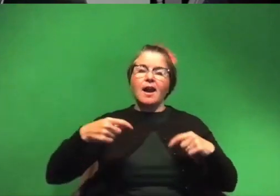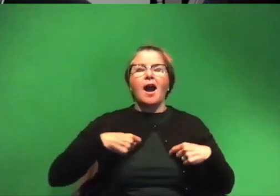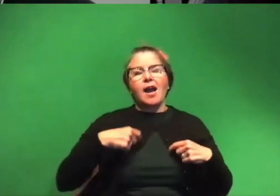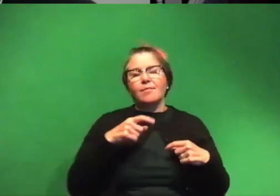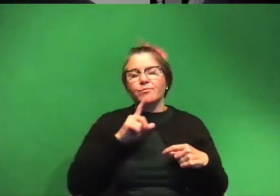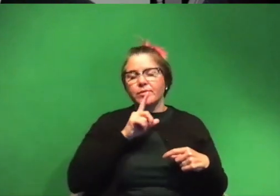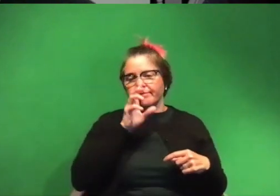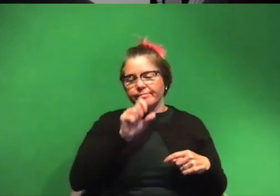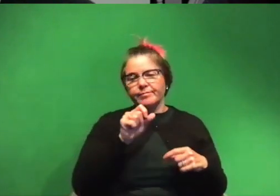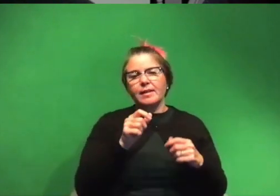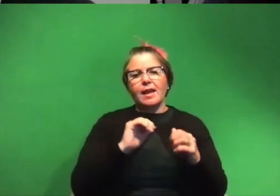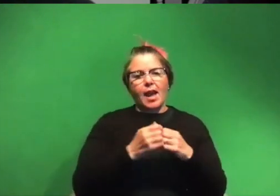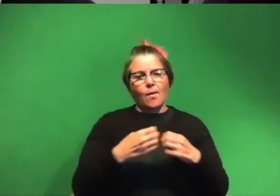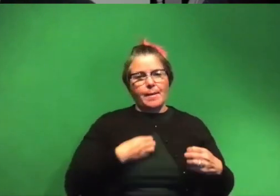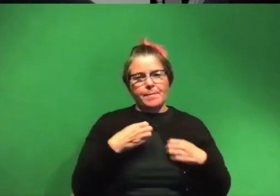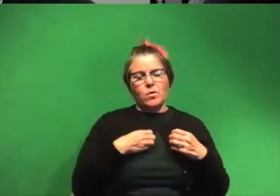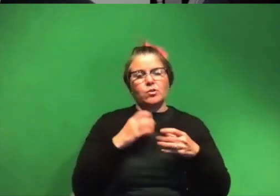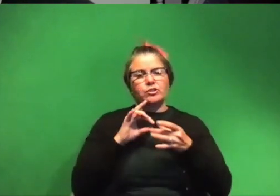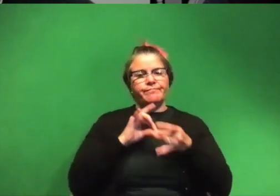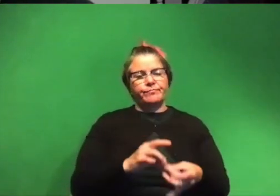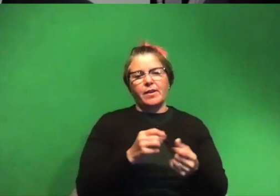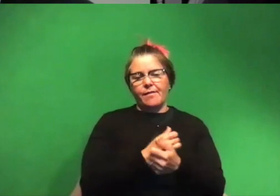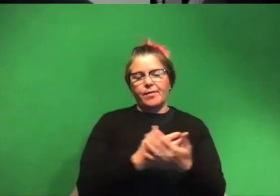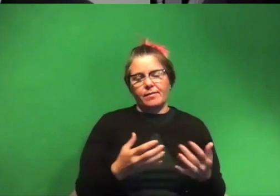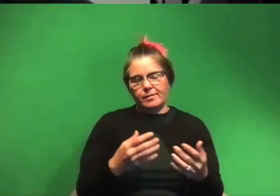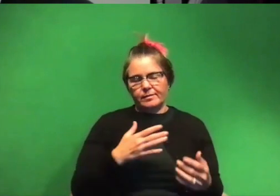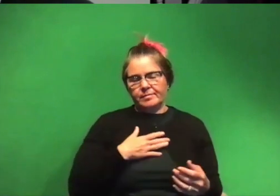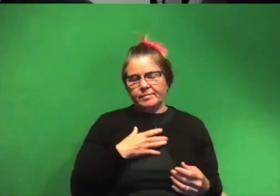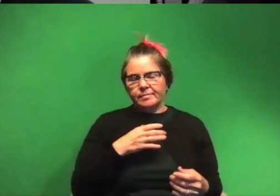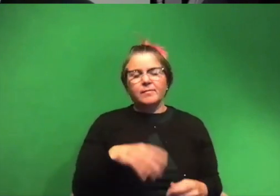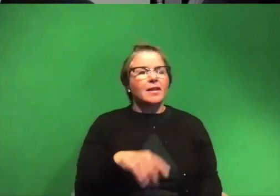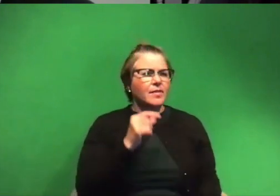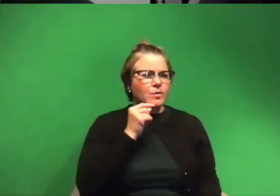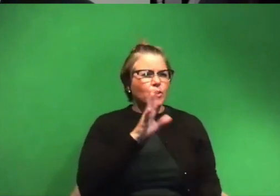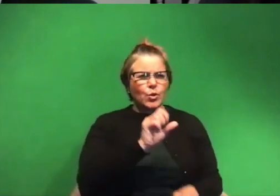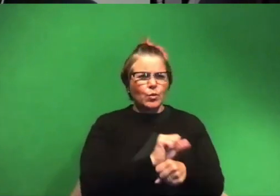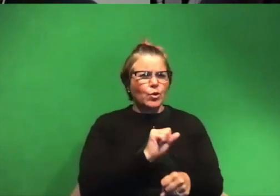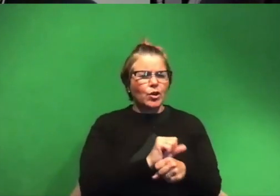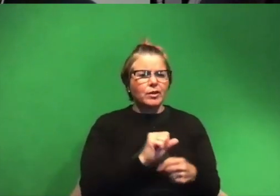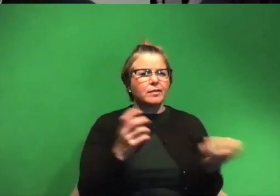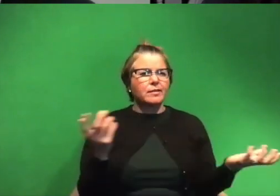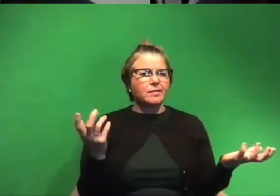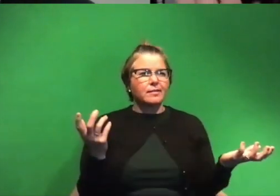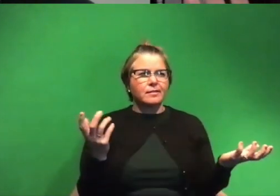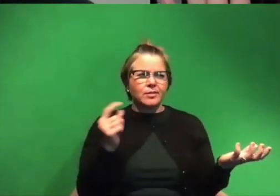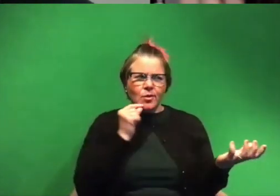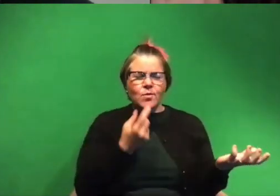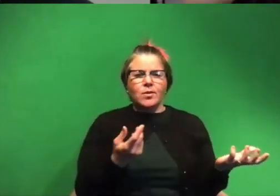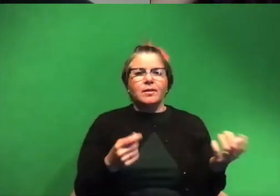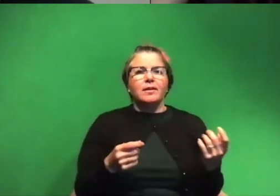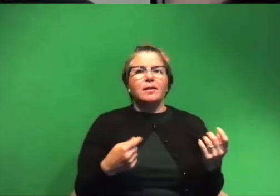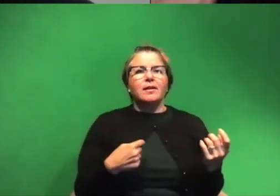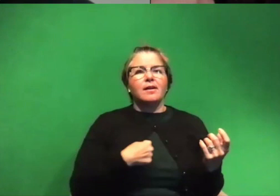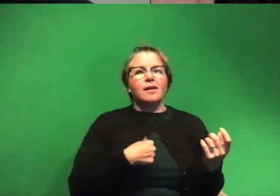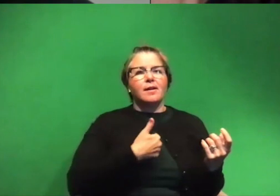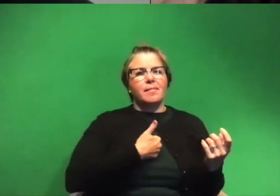interested in looking into how emotion plays into everything as well that's so cool your work is just like this is this is like so cool i i i wasn't